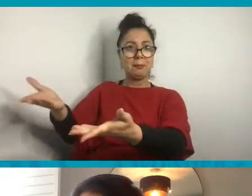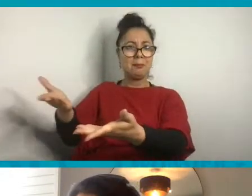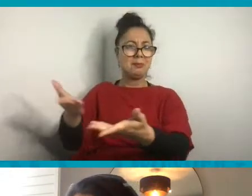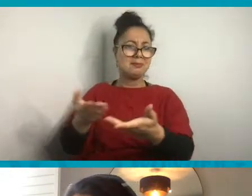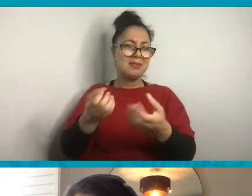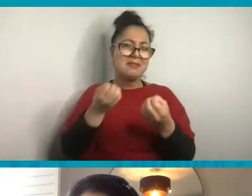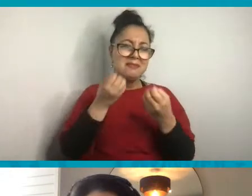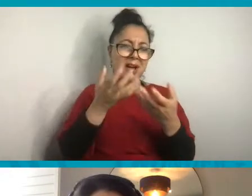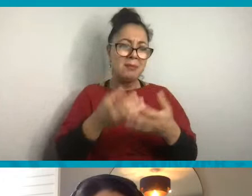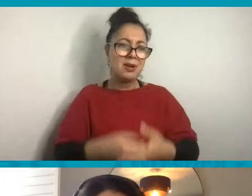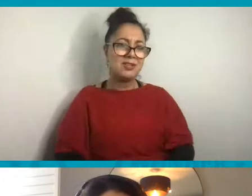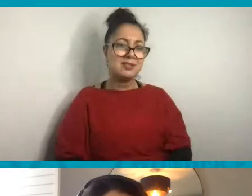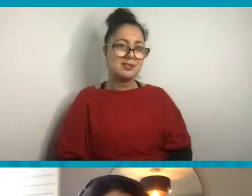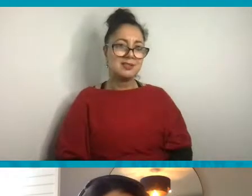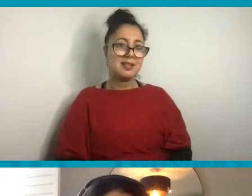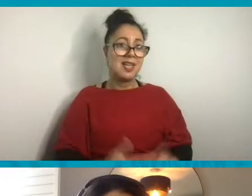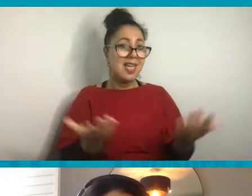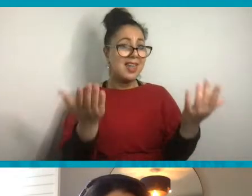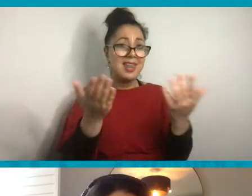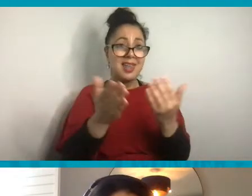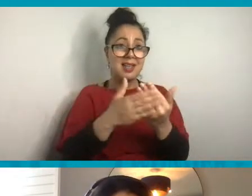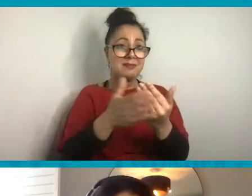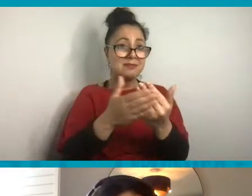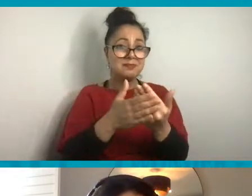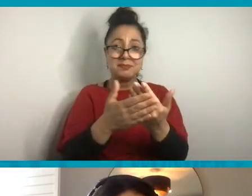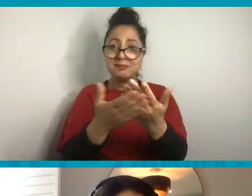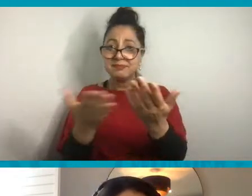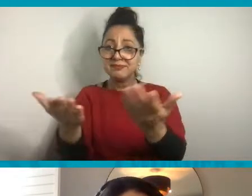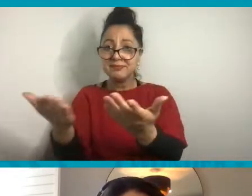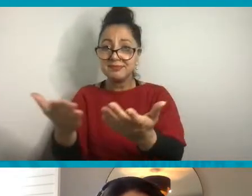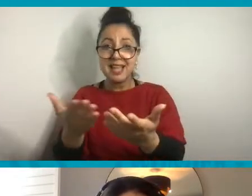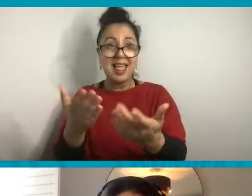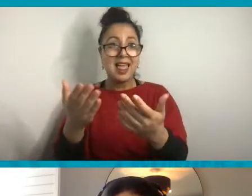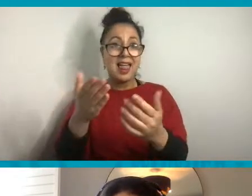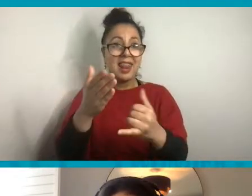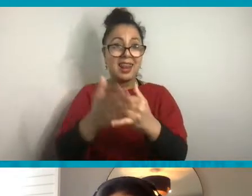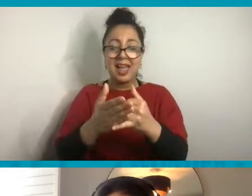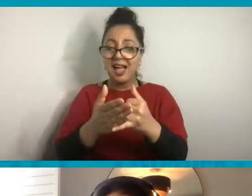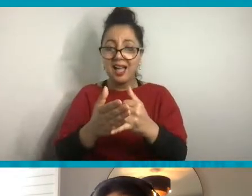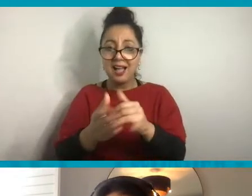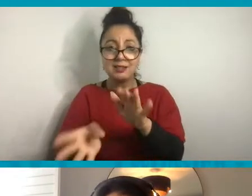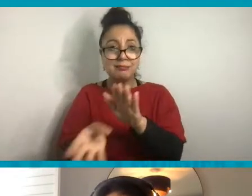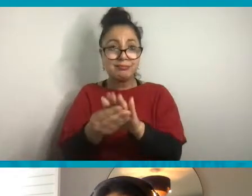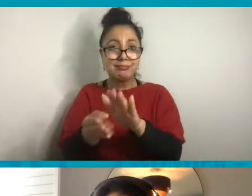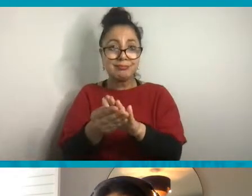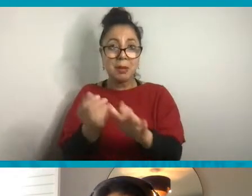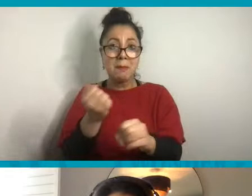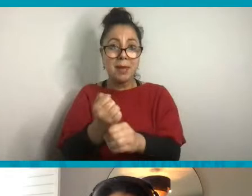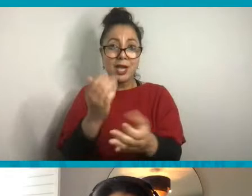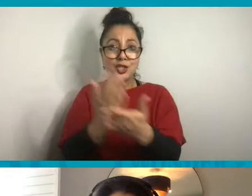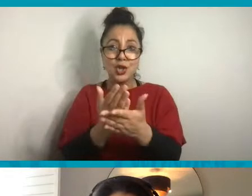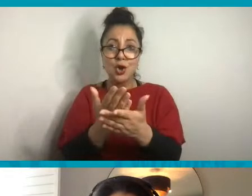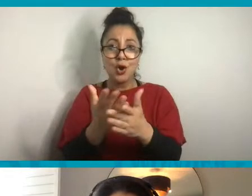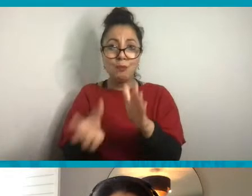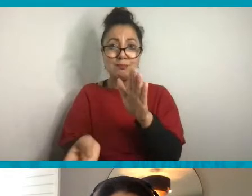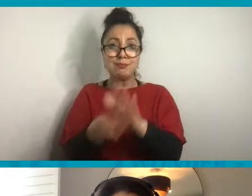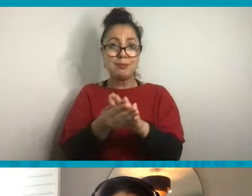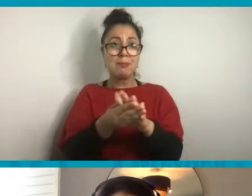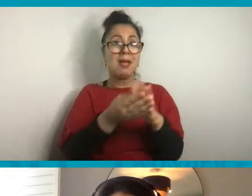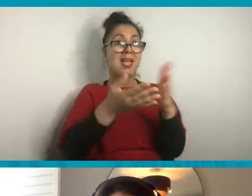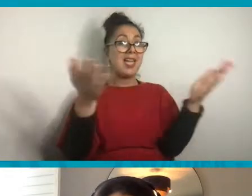So yeah, if there's any last pieces, do make sure we get them into the chat. there any final